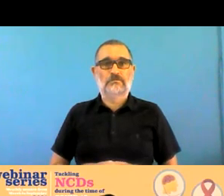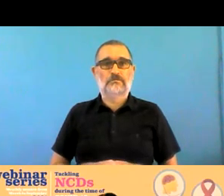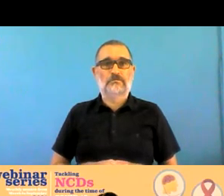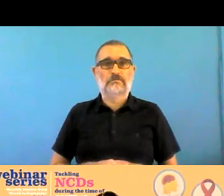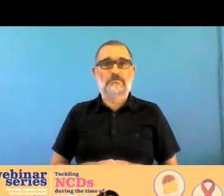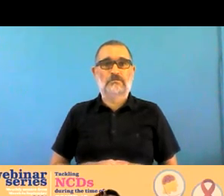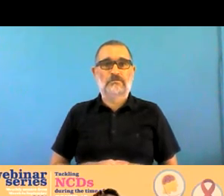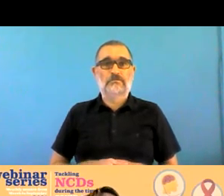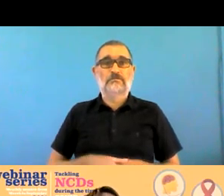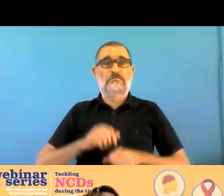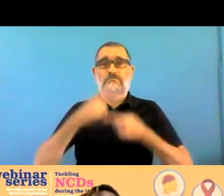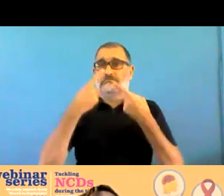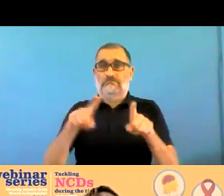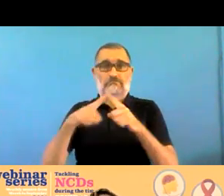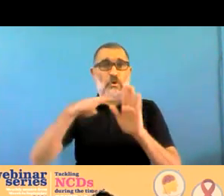managers